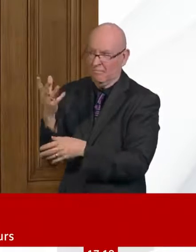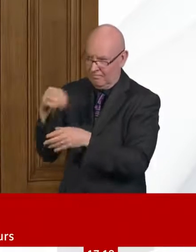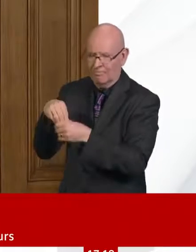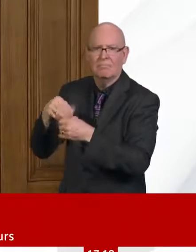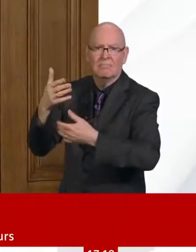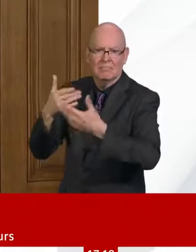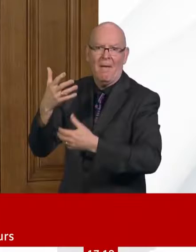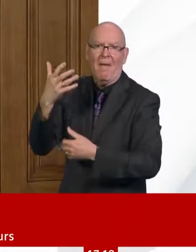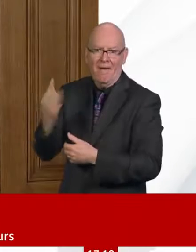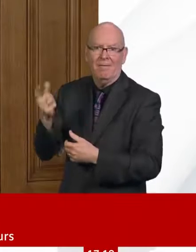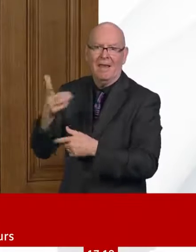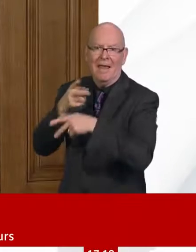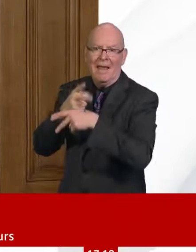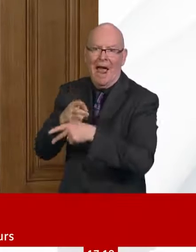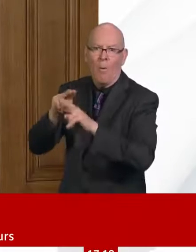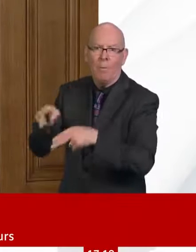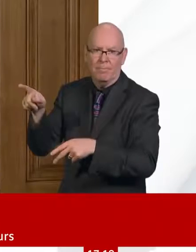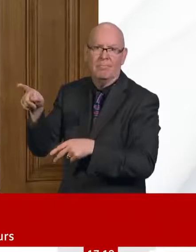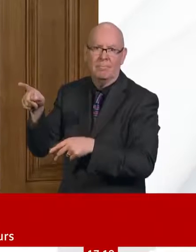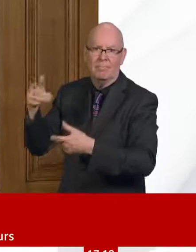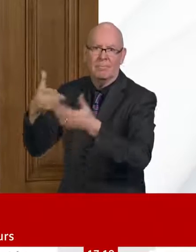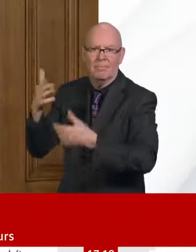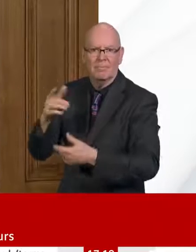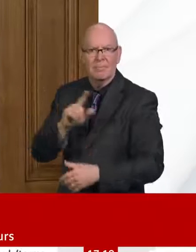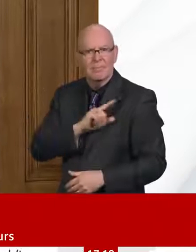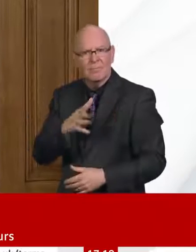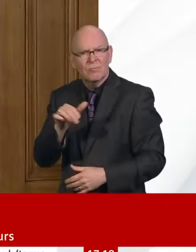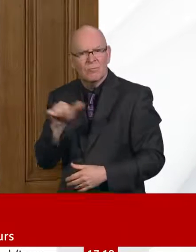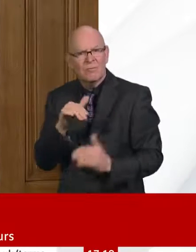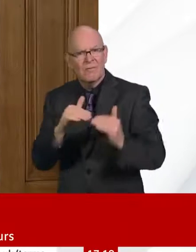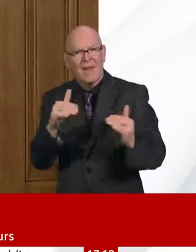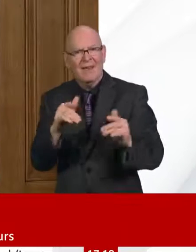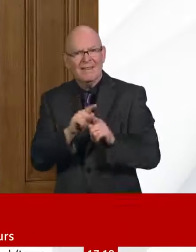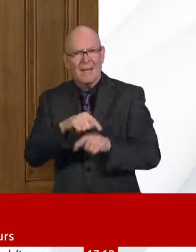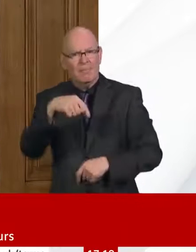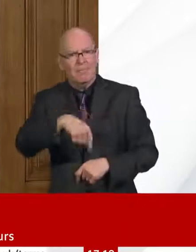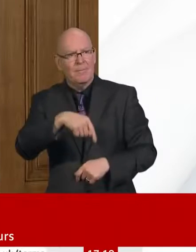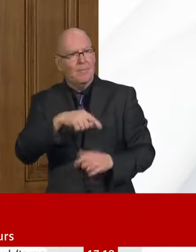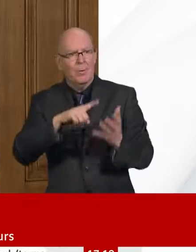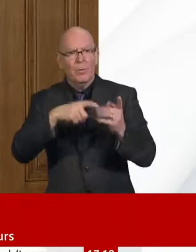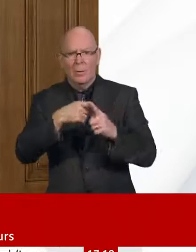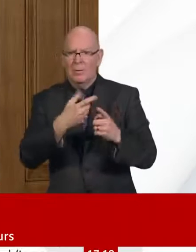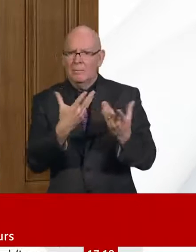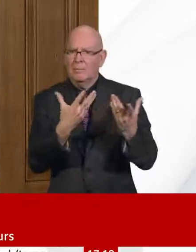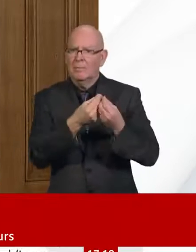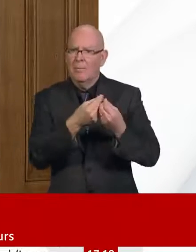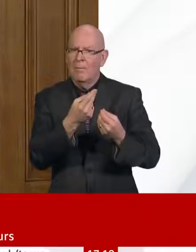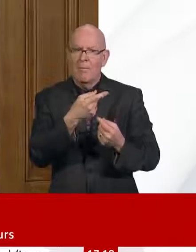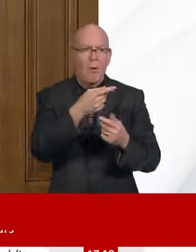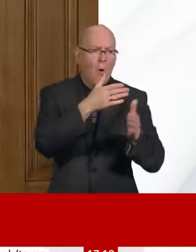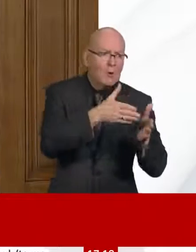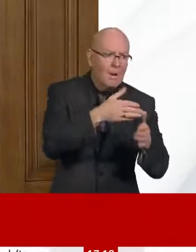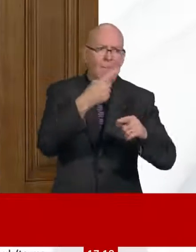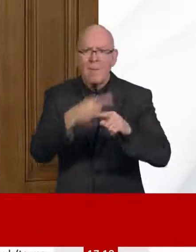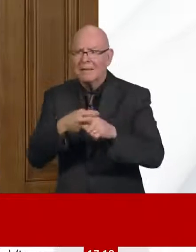recently, there was quite a large inject of data from care homes in France, it made the data look as if there was an alarming increase